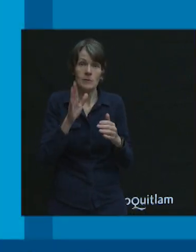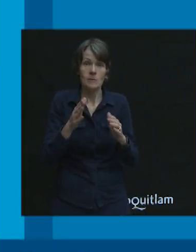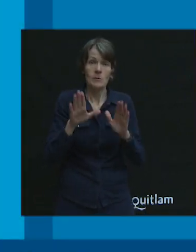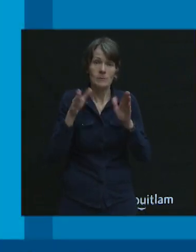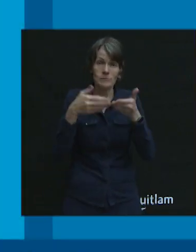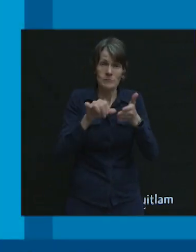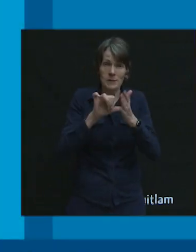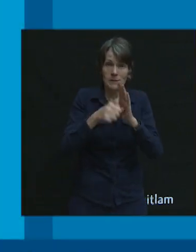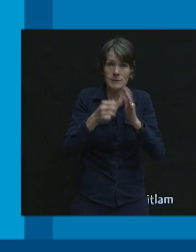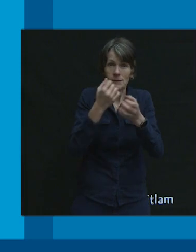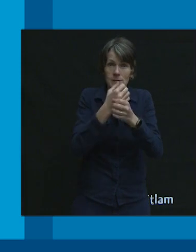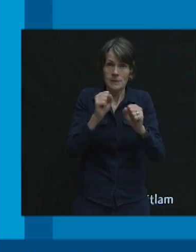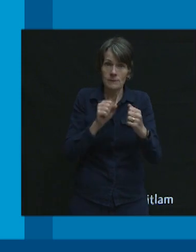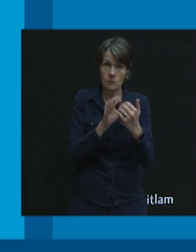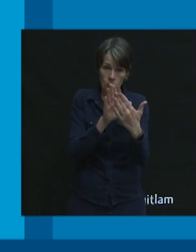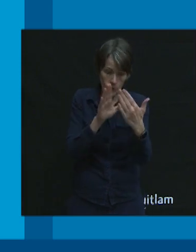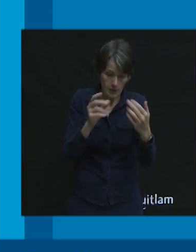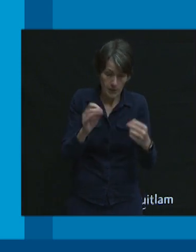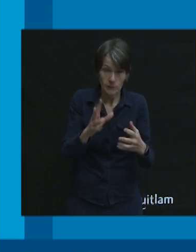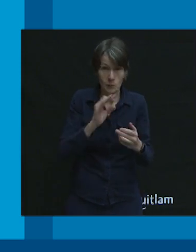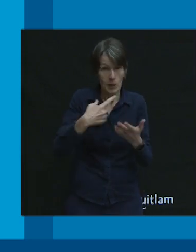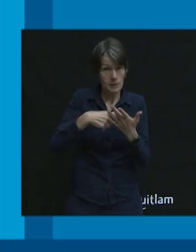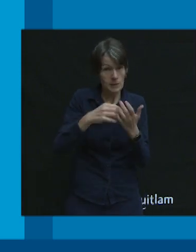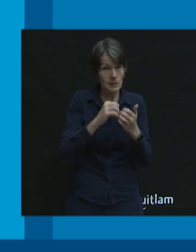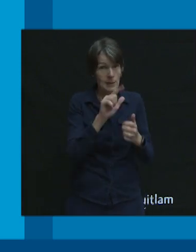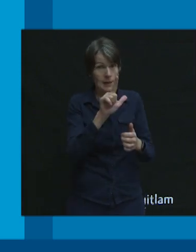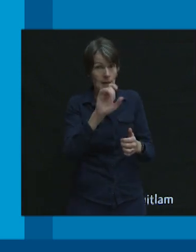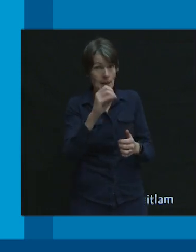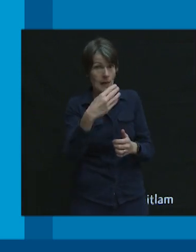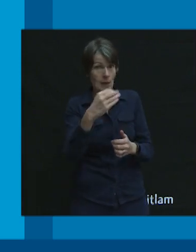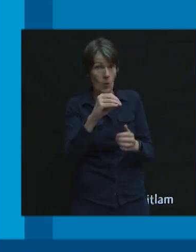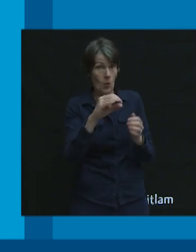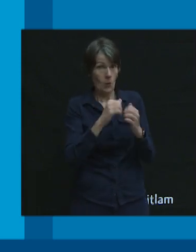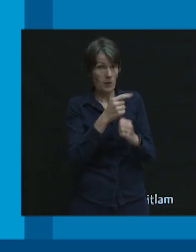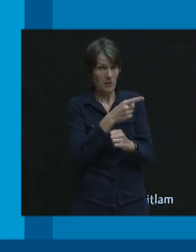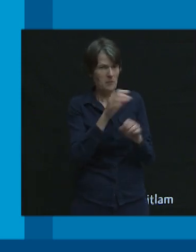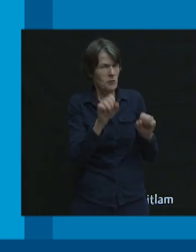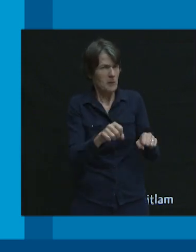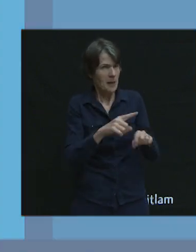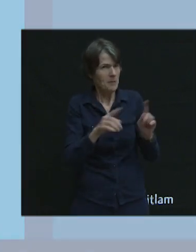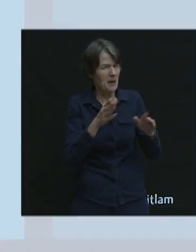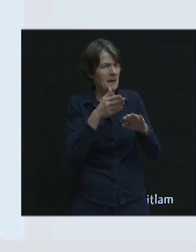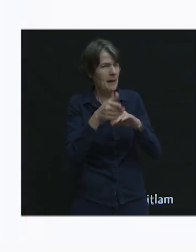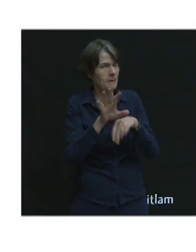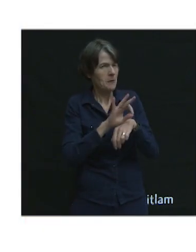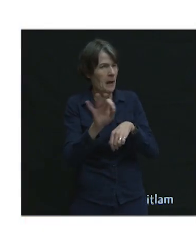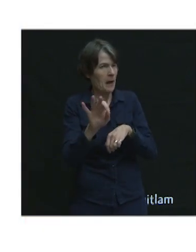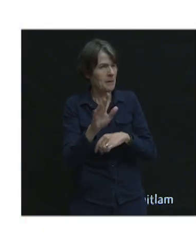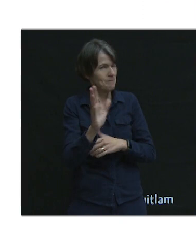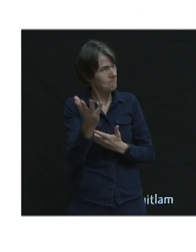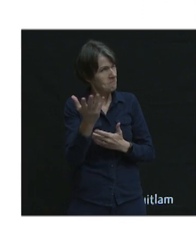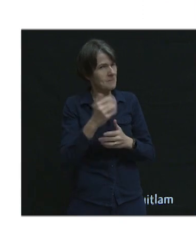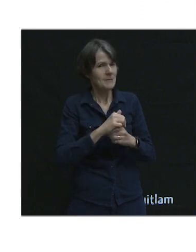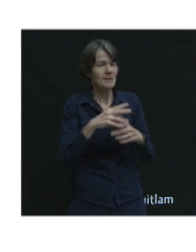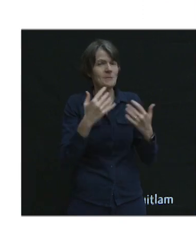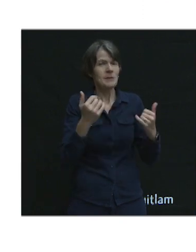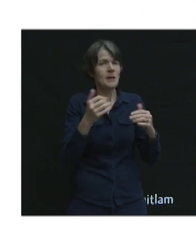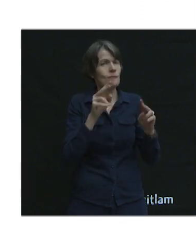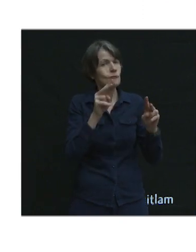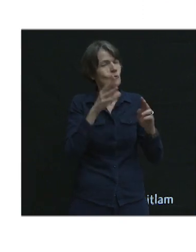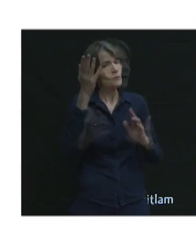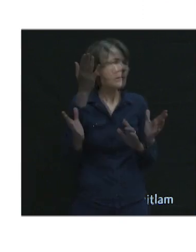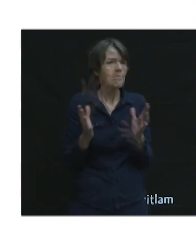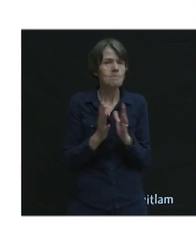if you want to talk Lego with Tyler, that's okay. But that'll have to be after 9 o'clock. In the meantime, I will look forward to your